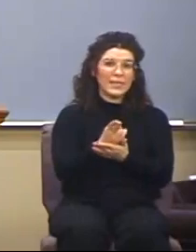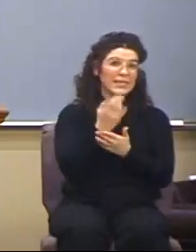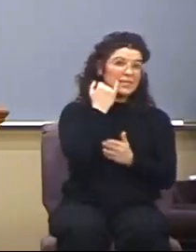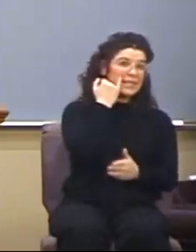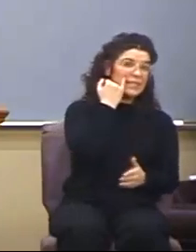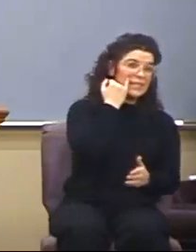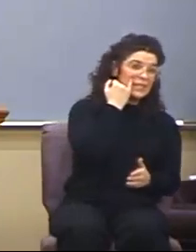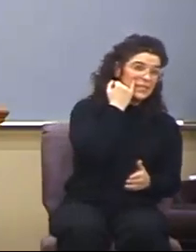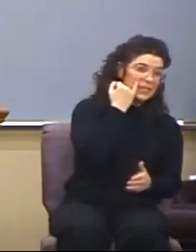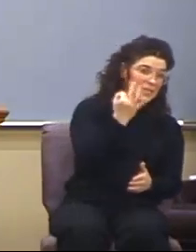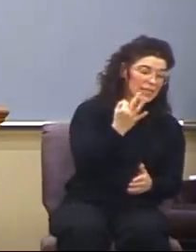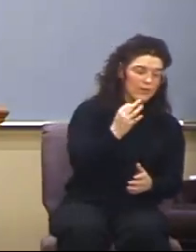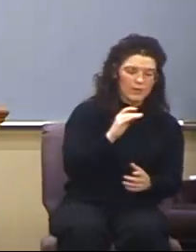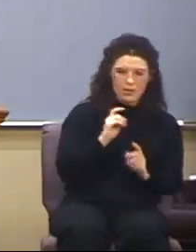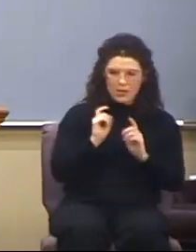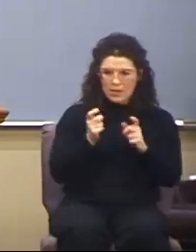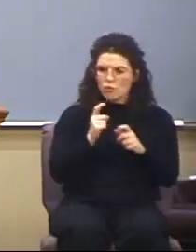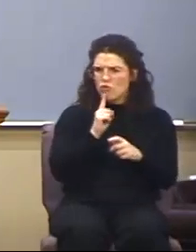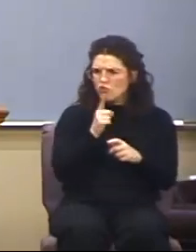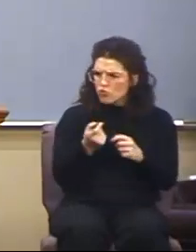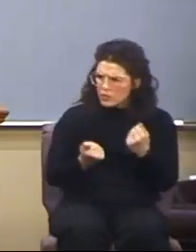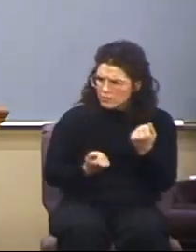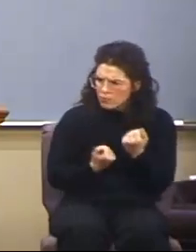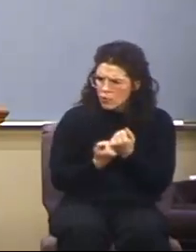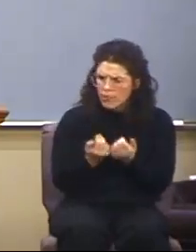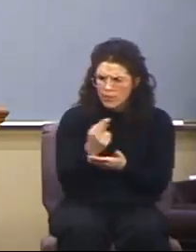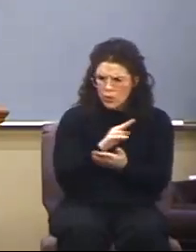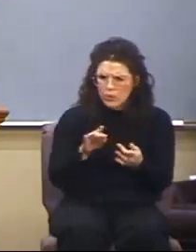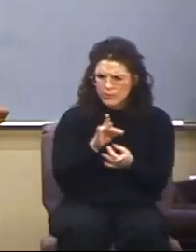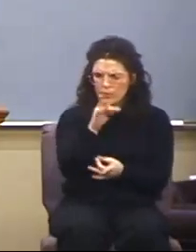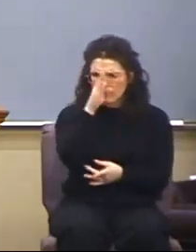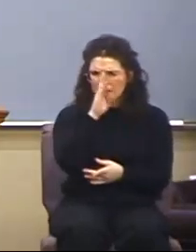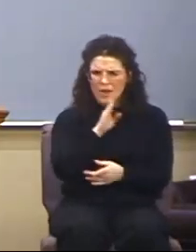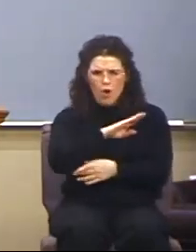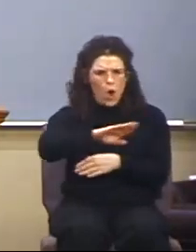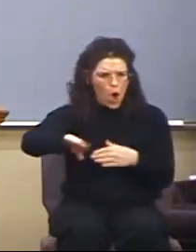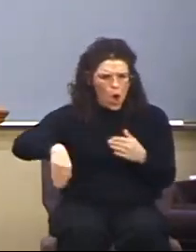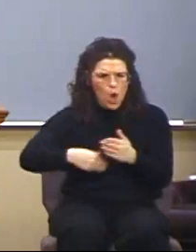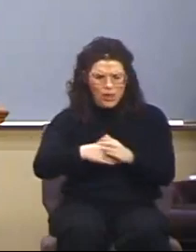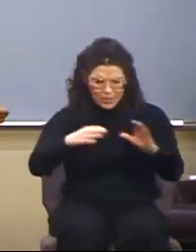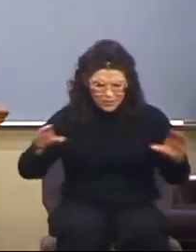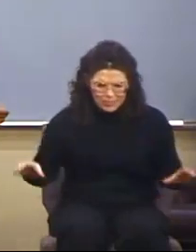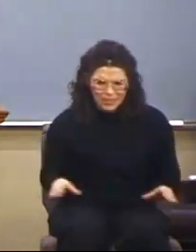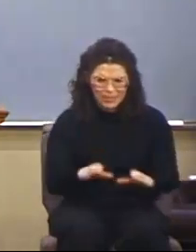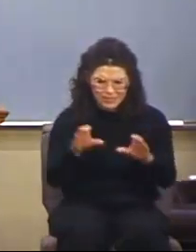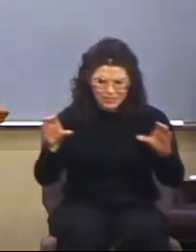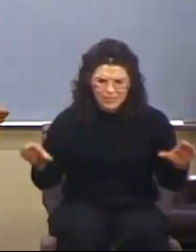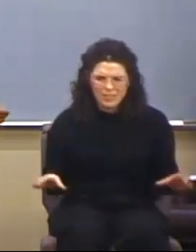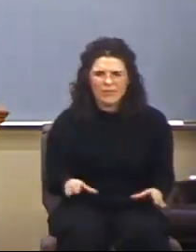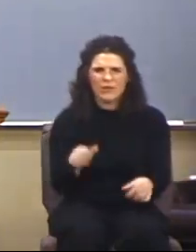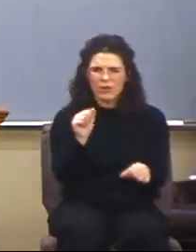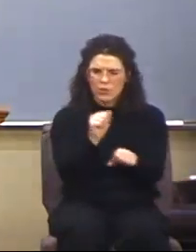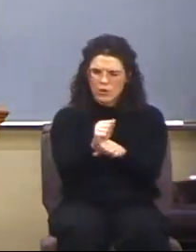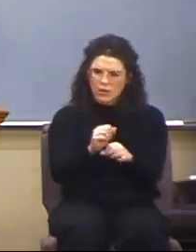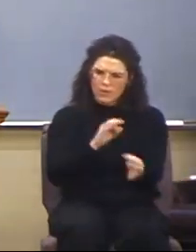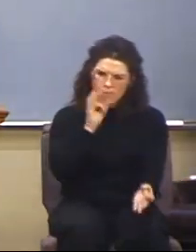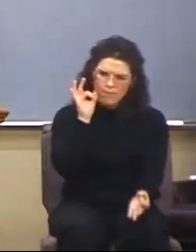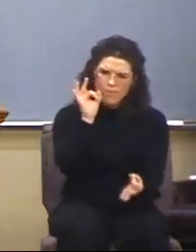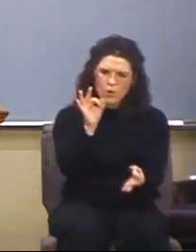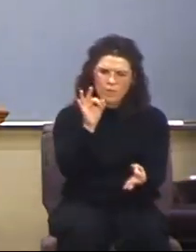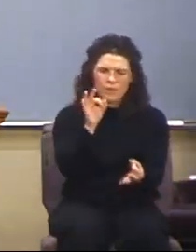driven by the Spirit of God, the Holy Spirit of God, all of this activity is working in perfect